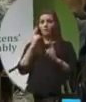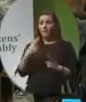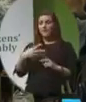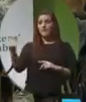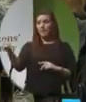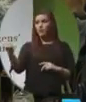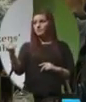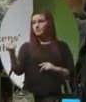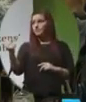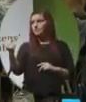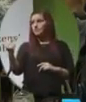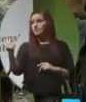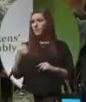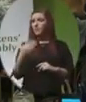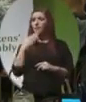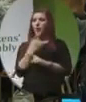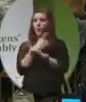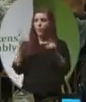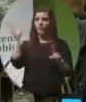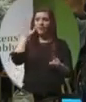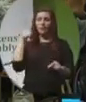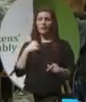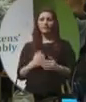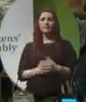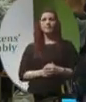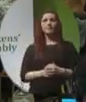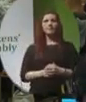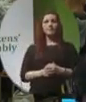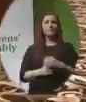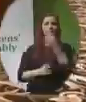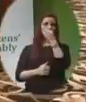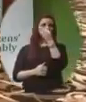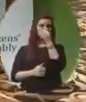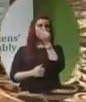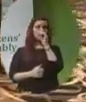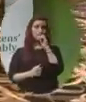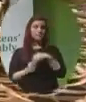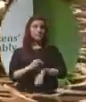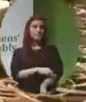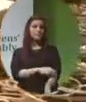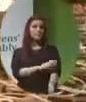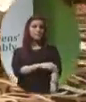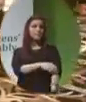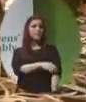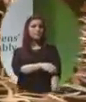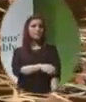I thank each and every one of you for listening to this presentation. you. Thank you. Thank you very much.